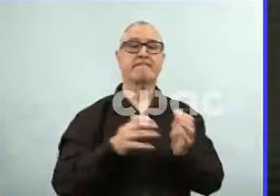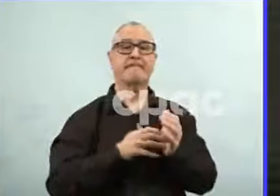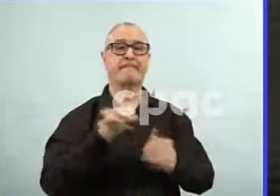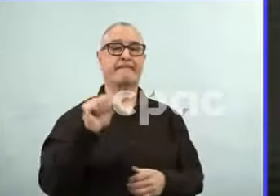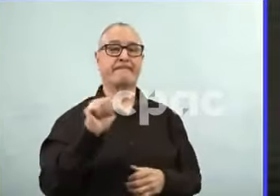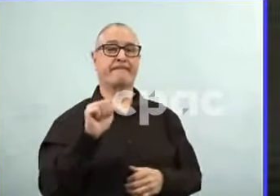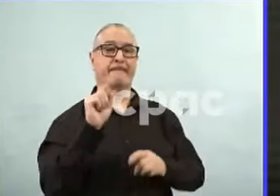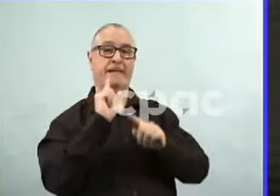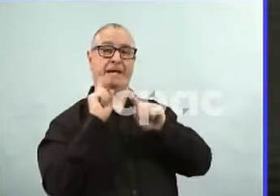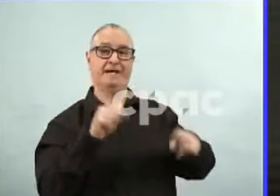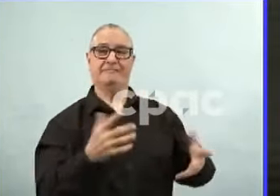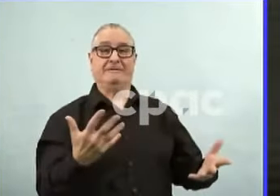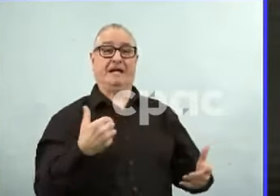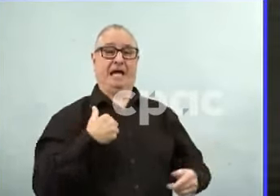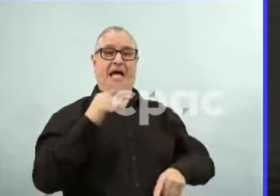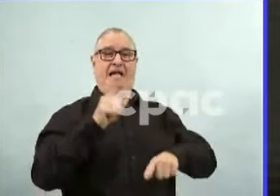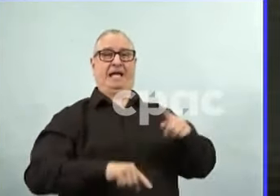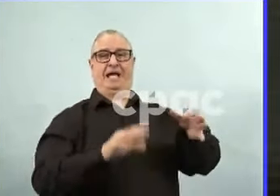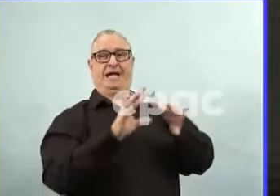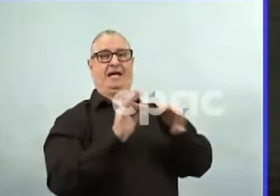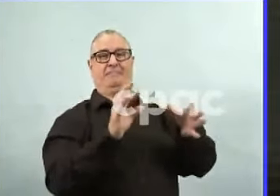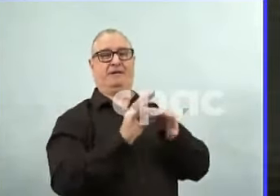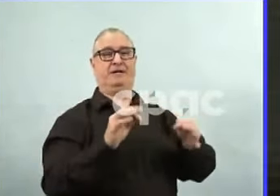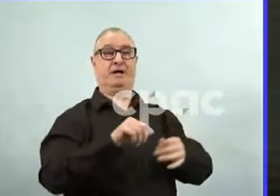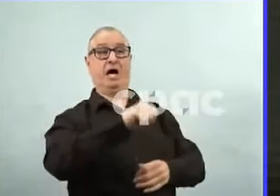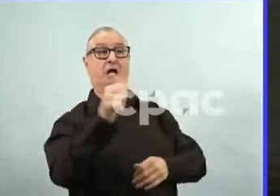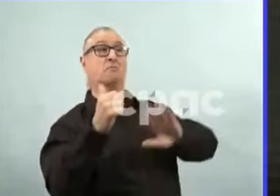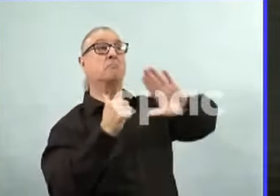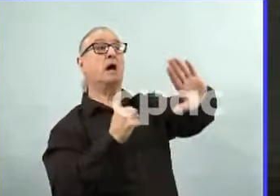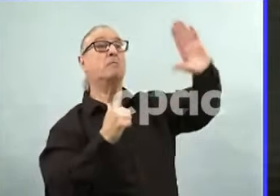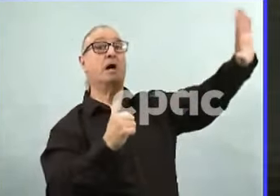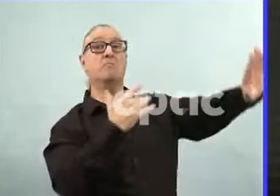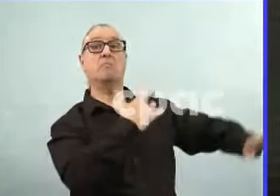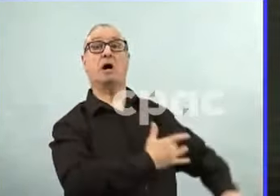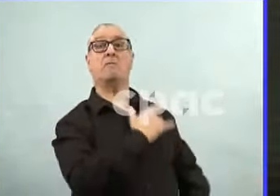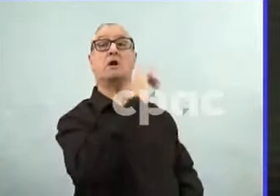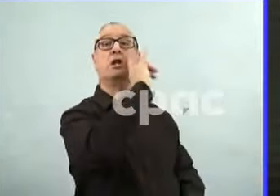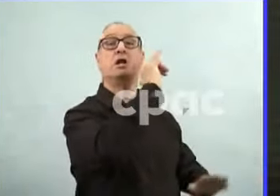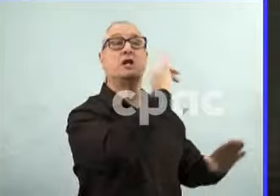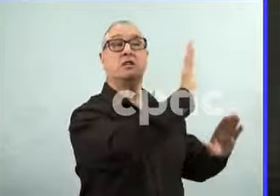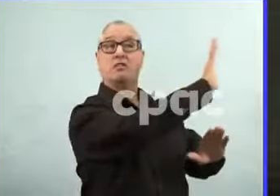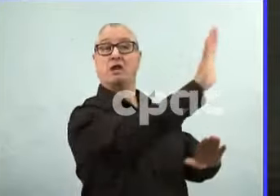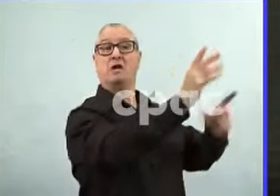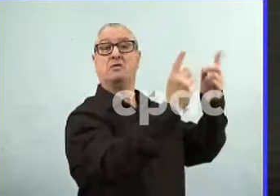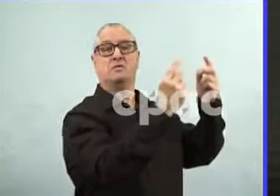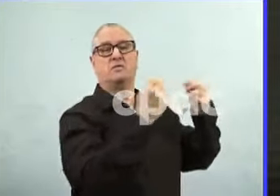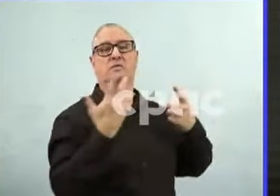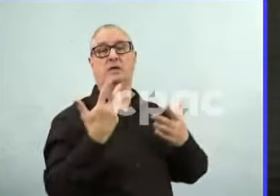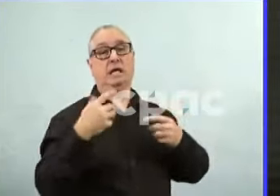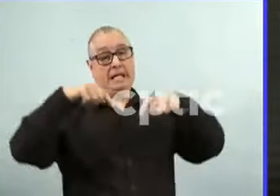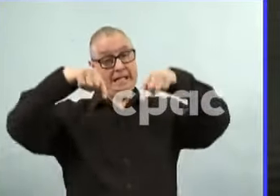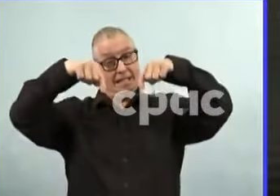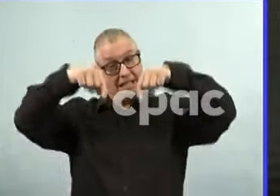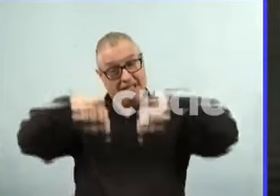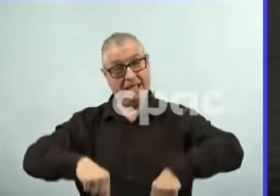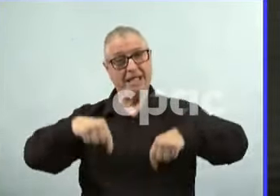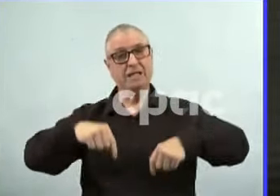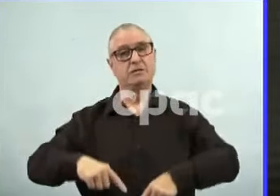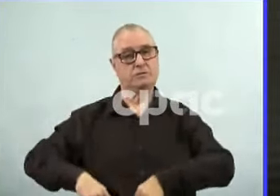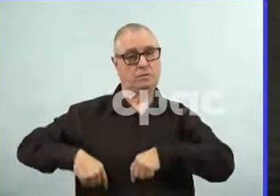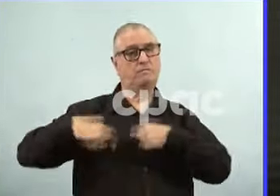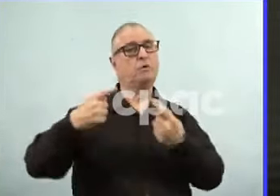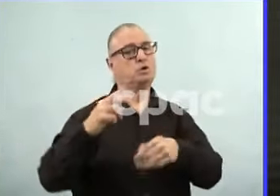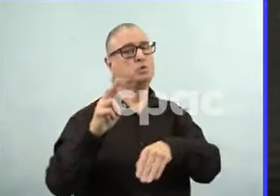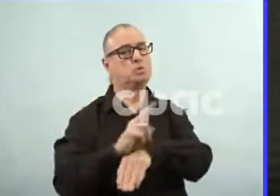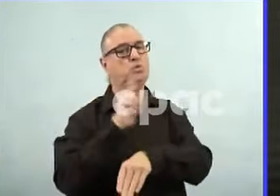why. Again, you know, we have a mask mandate in place. It is a tool that we've used in public health to help mitigate risk. And obviously that